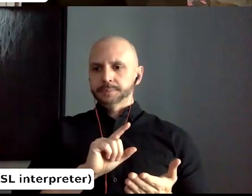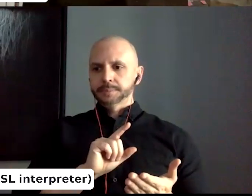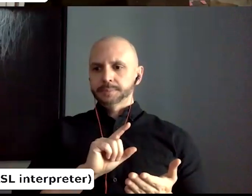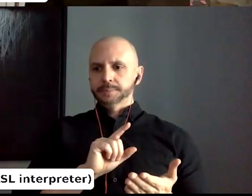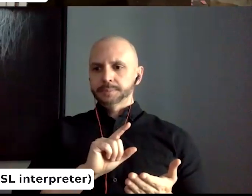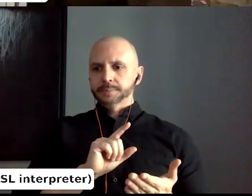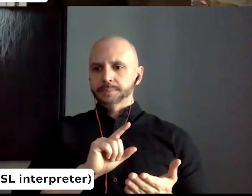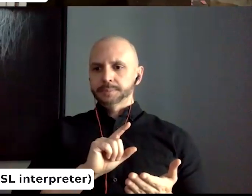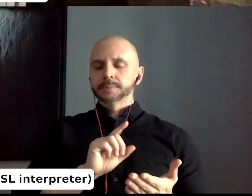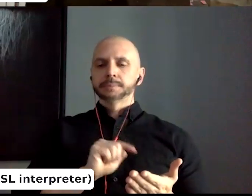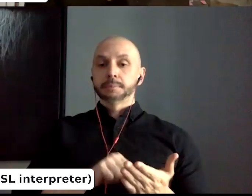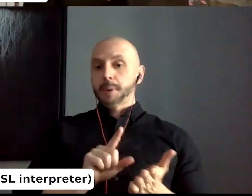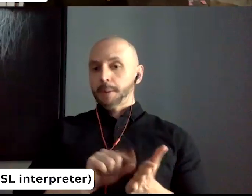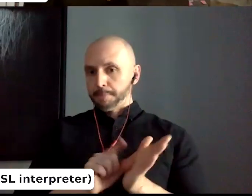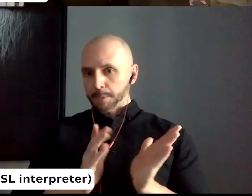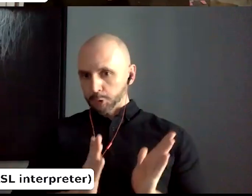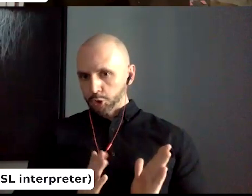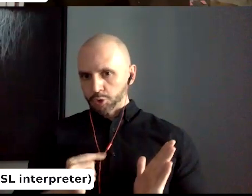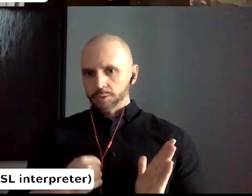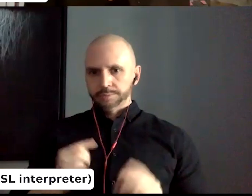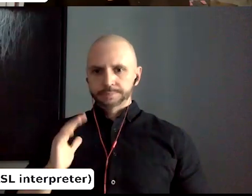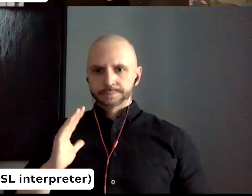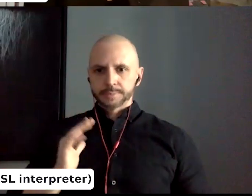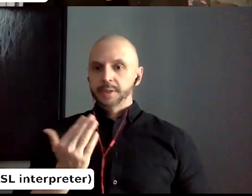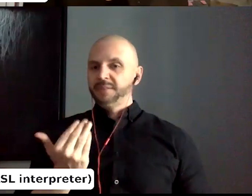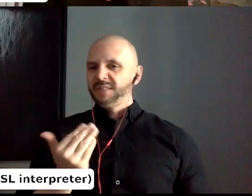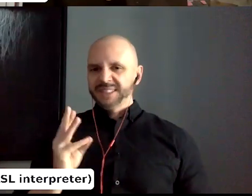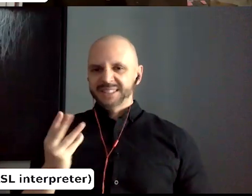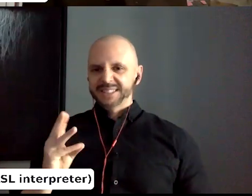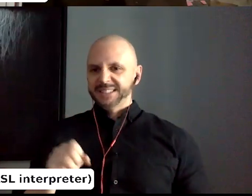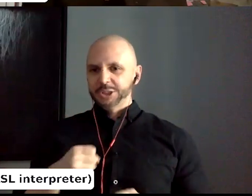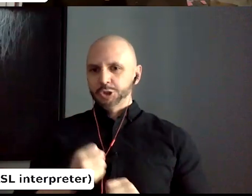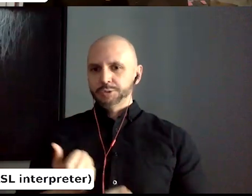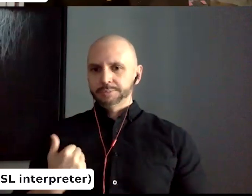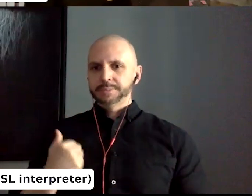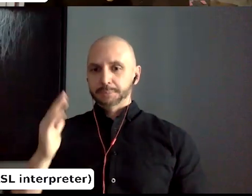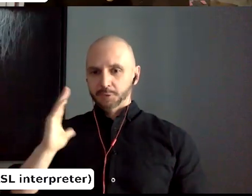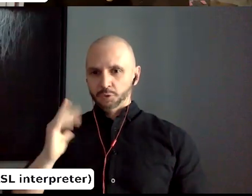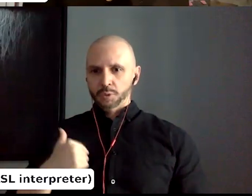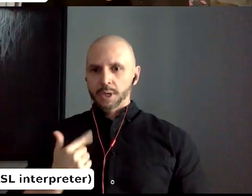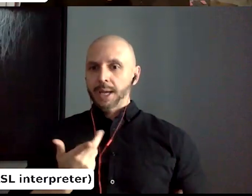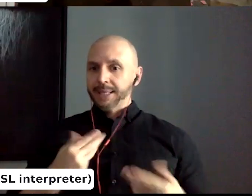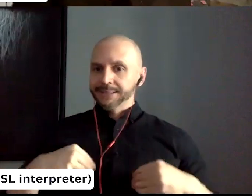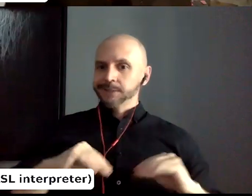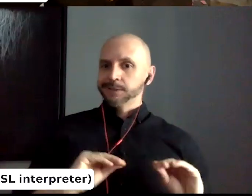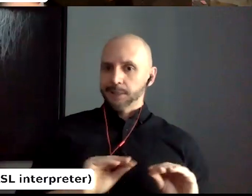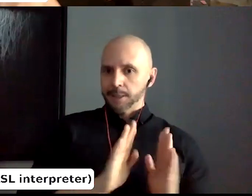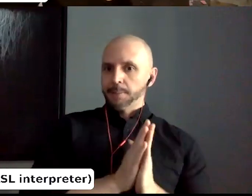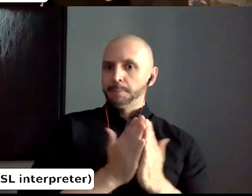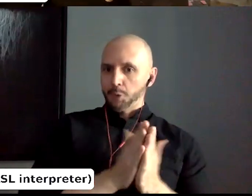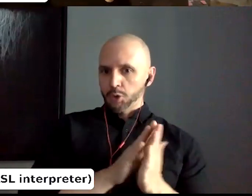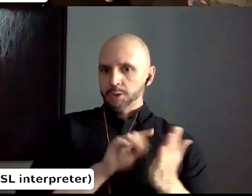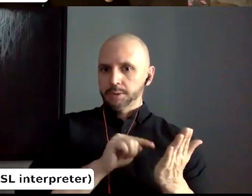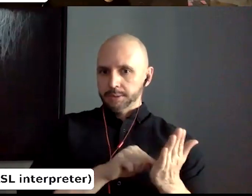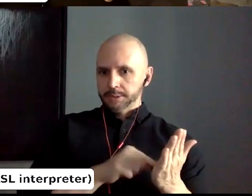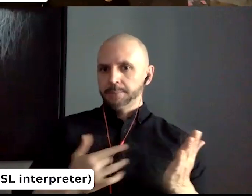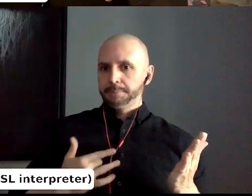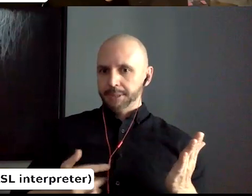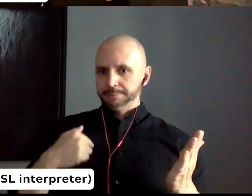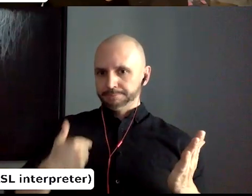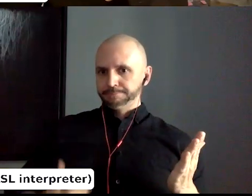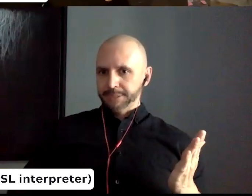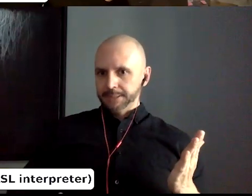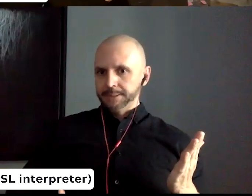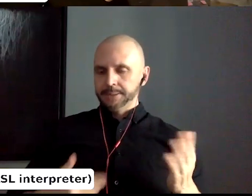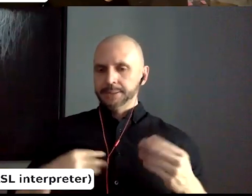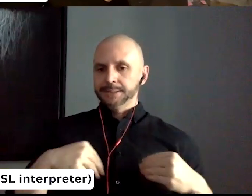book career, so to say, uh, about 15 or 16 years ago as a bookseller in a bookshop. Um, and so I